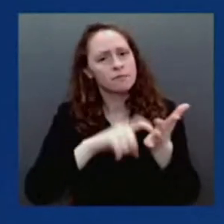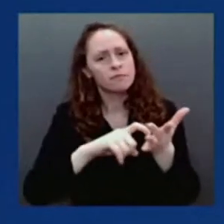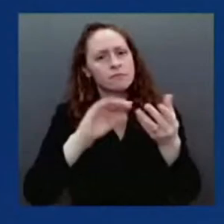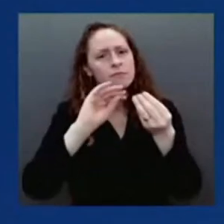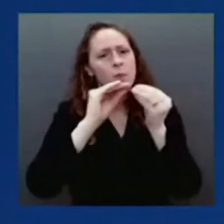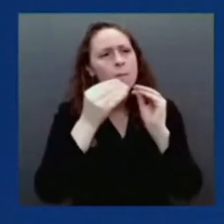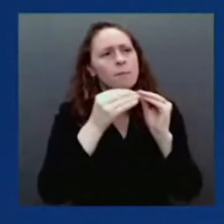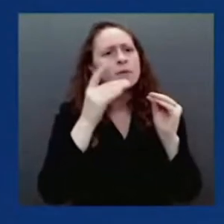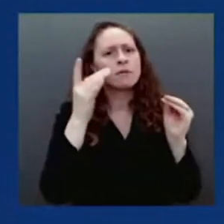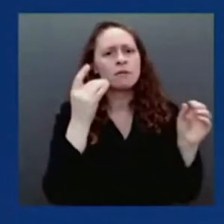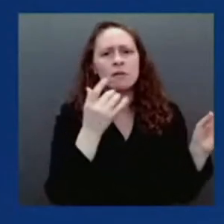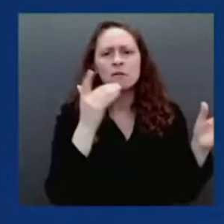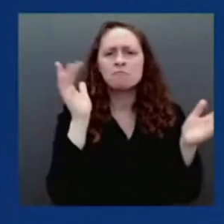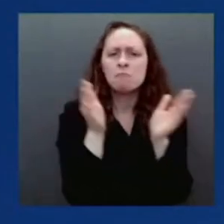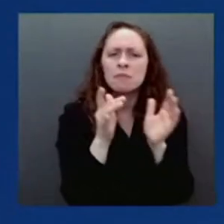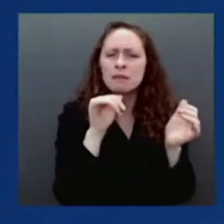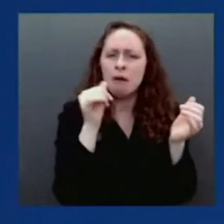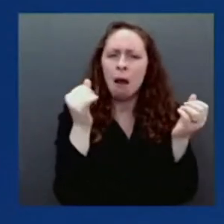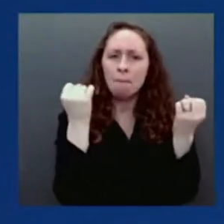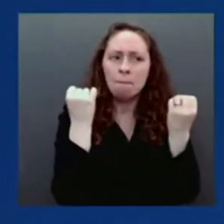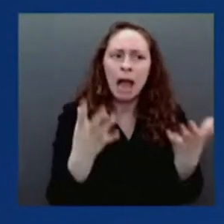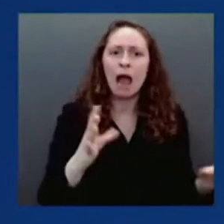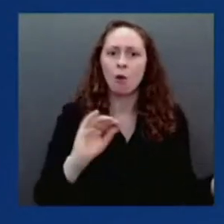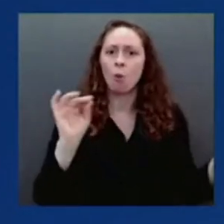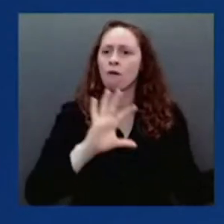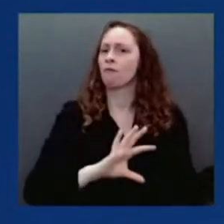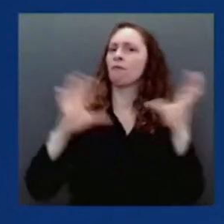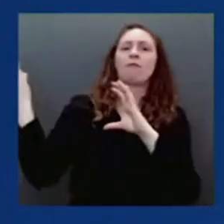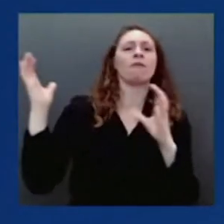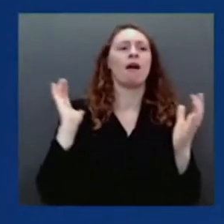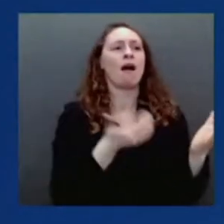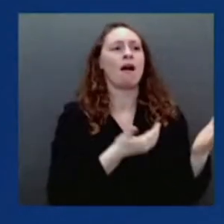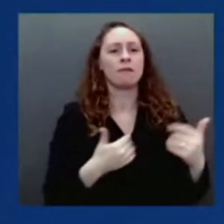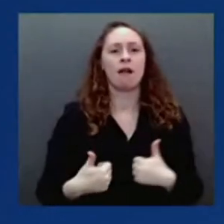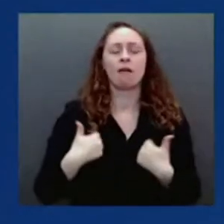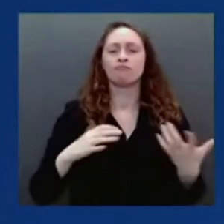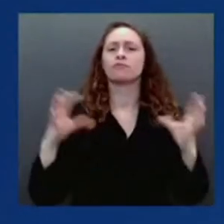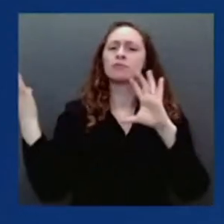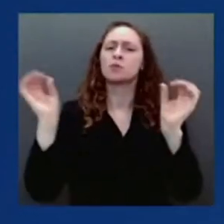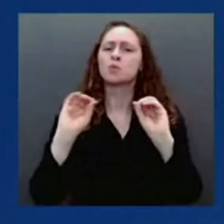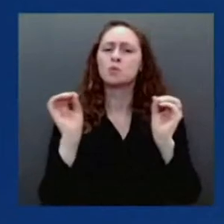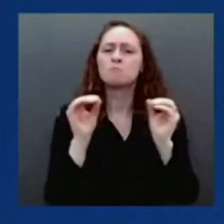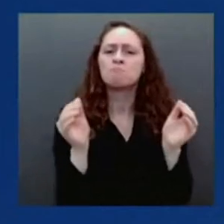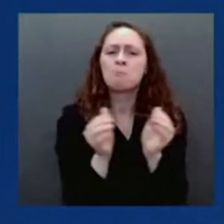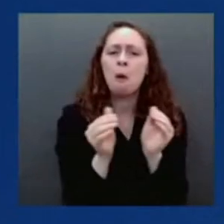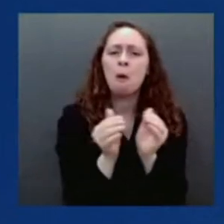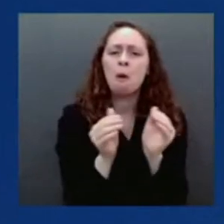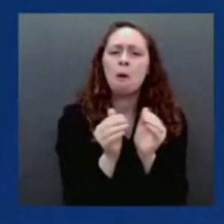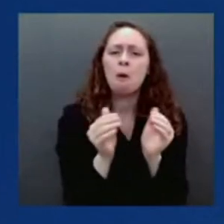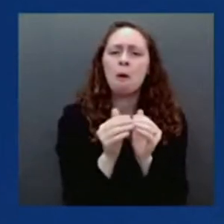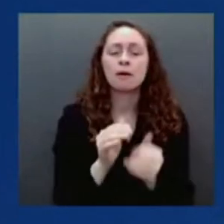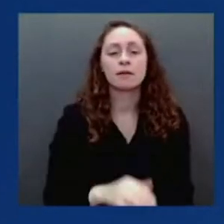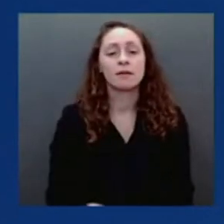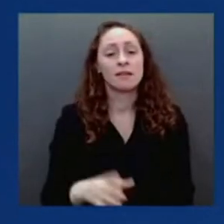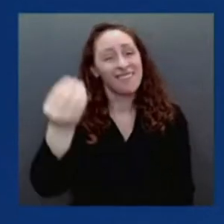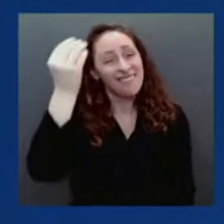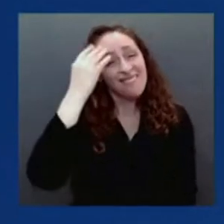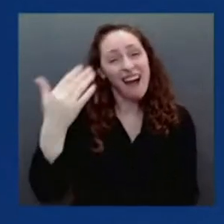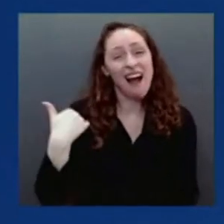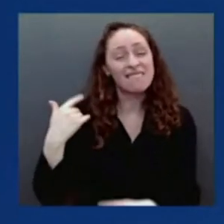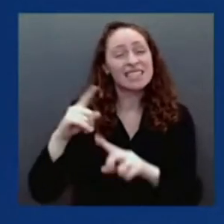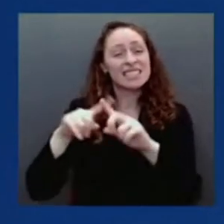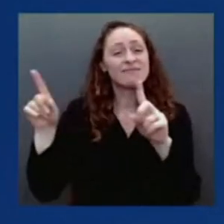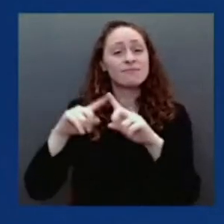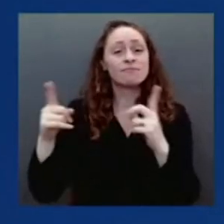normal way. We do that with other respiratory viruses. We know that we get RSV, particularly